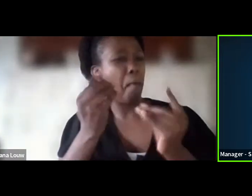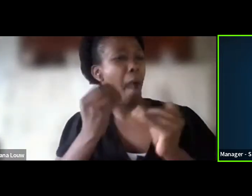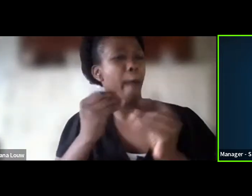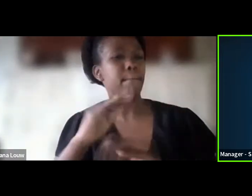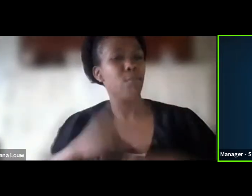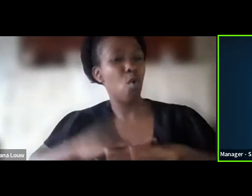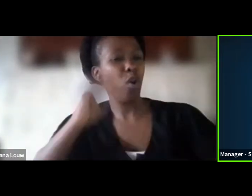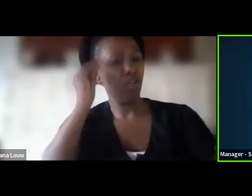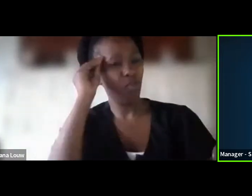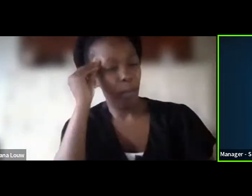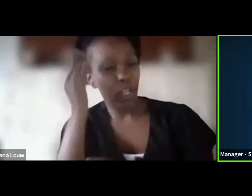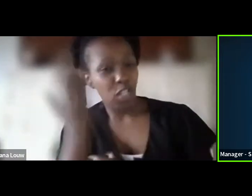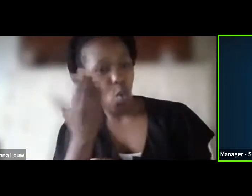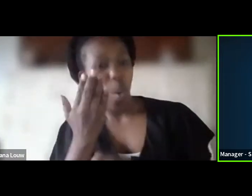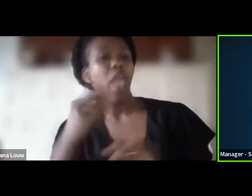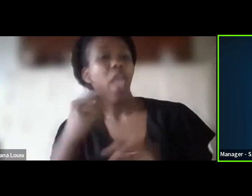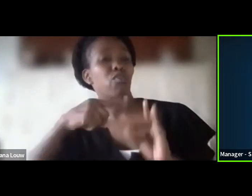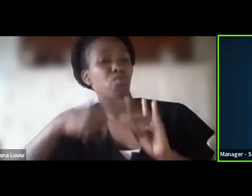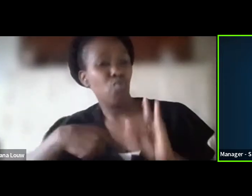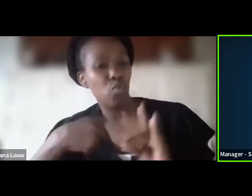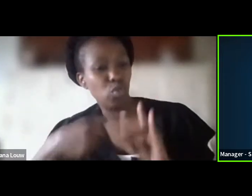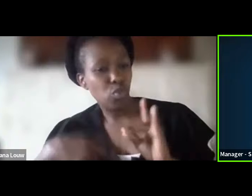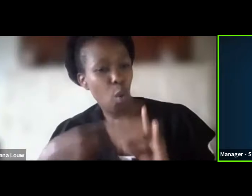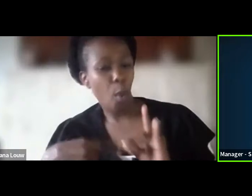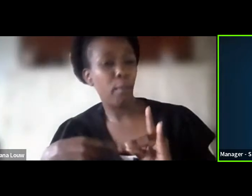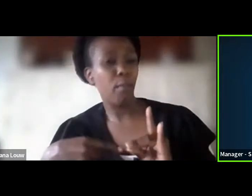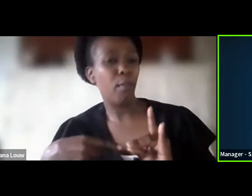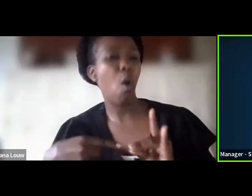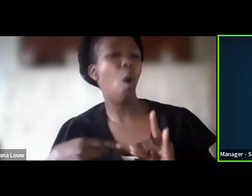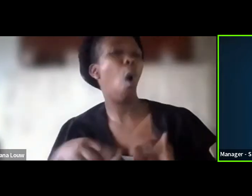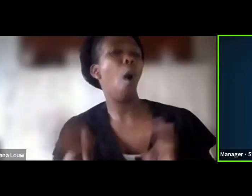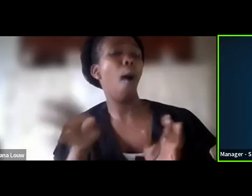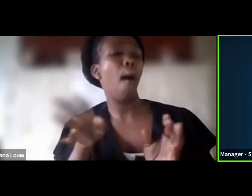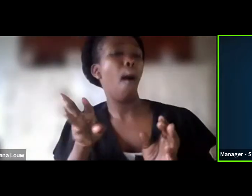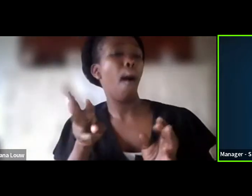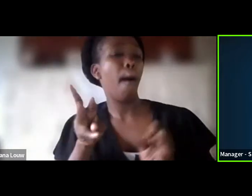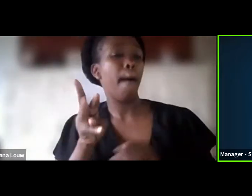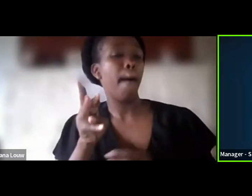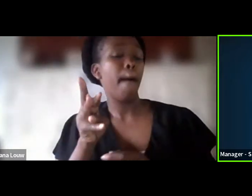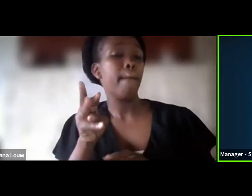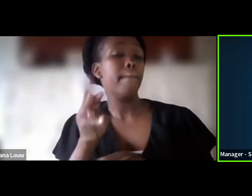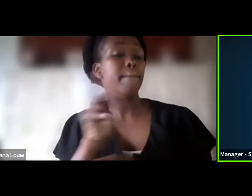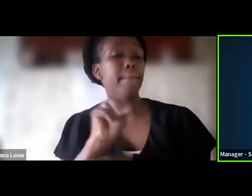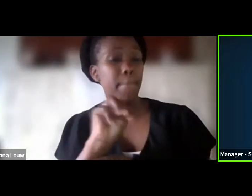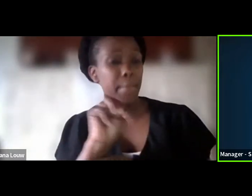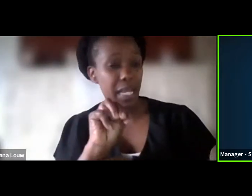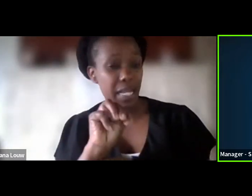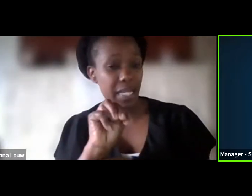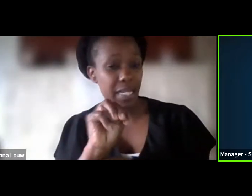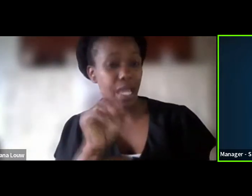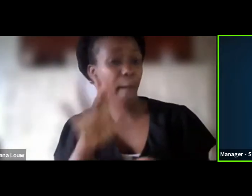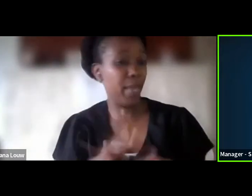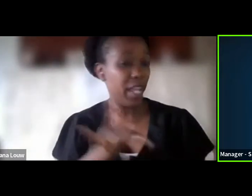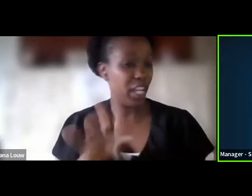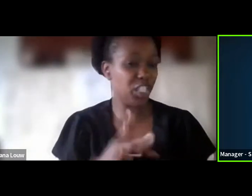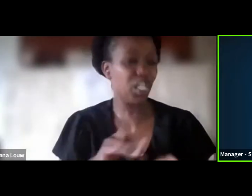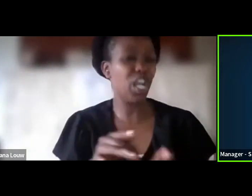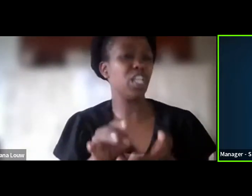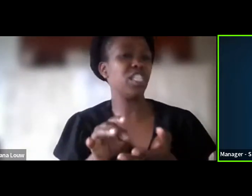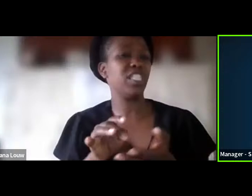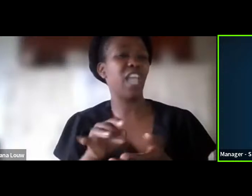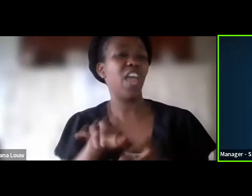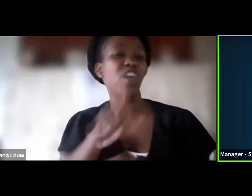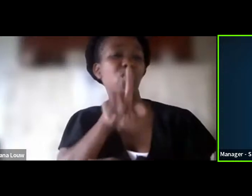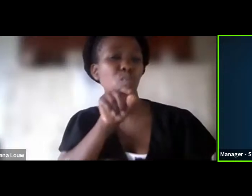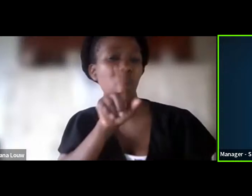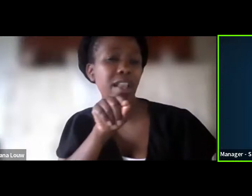our social media pages, Twitter, LinkedIn, and Facebook. There